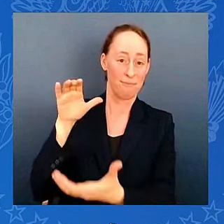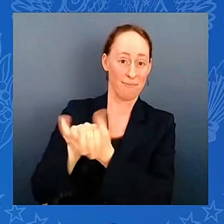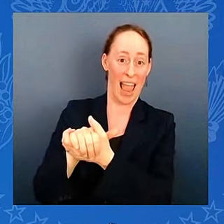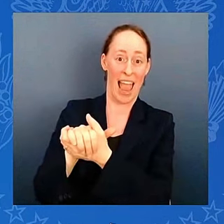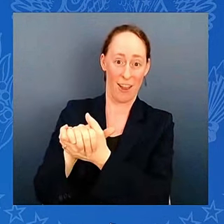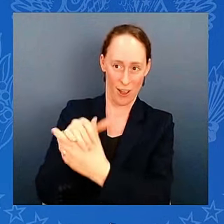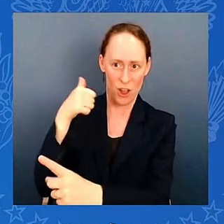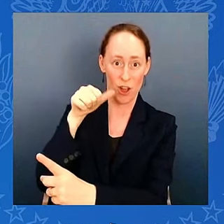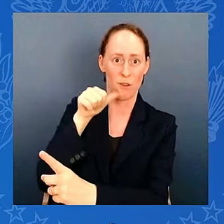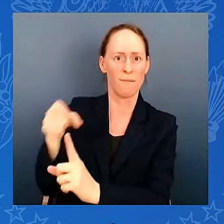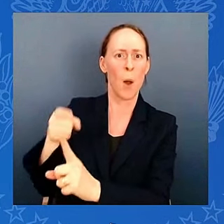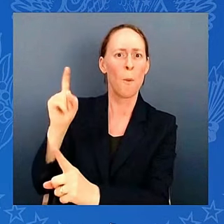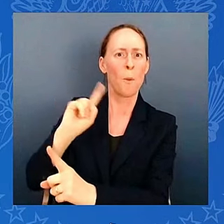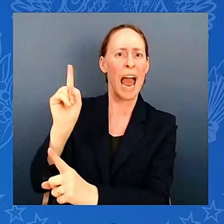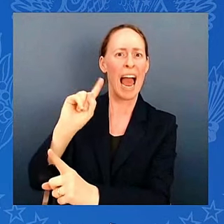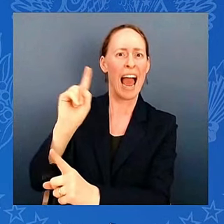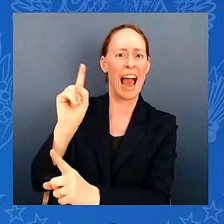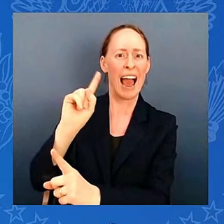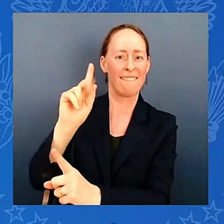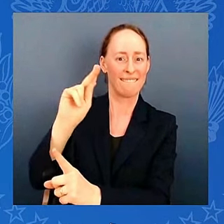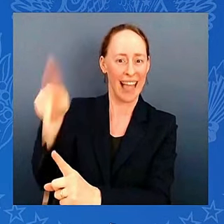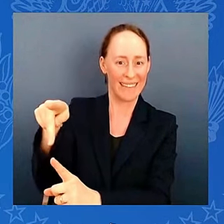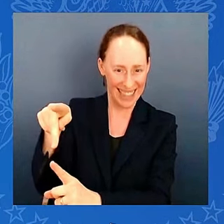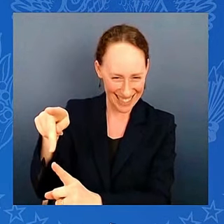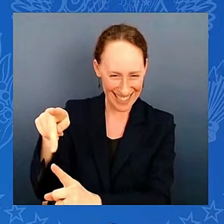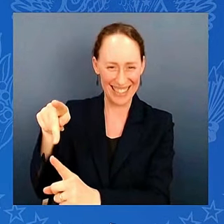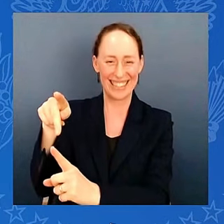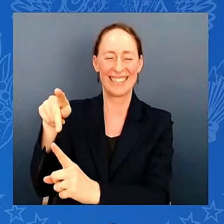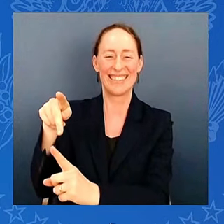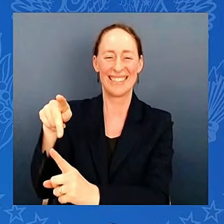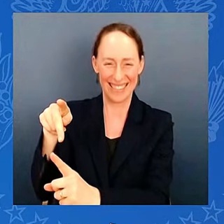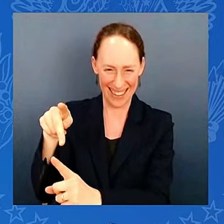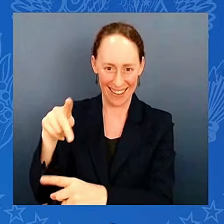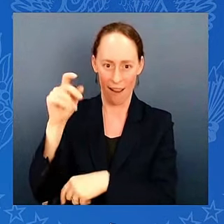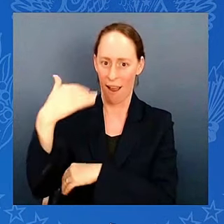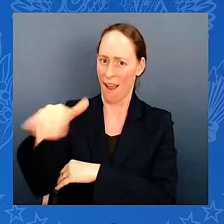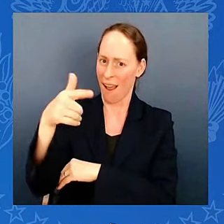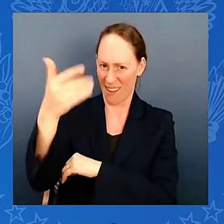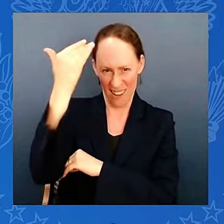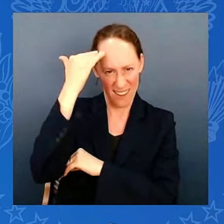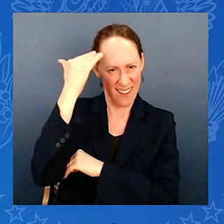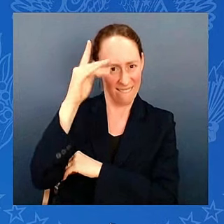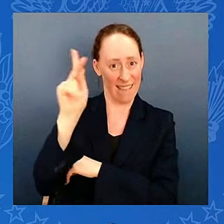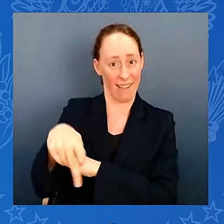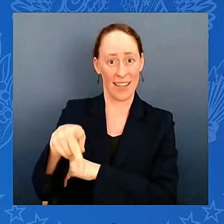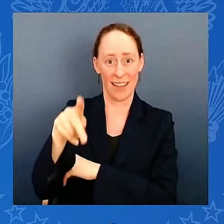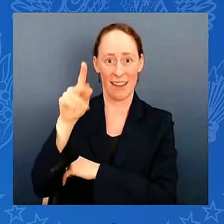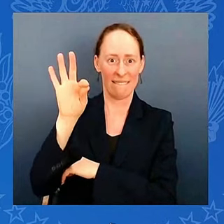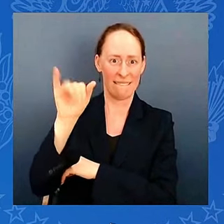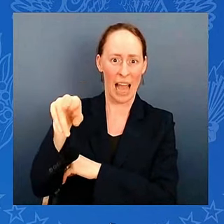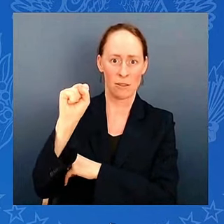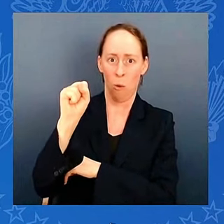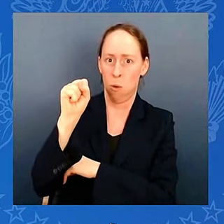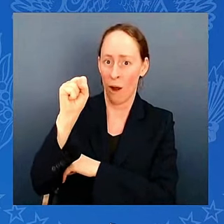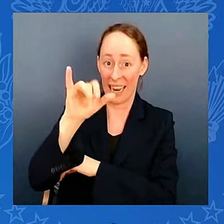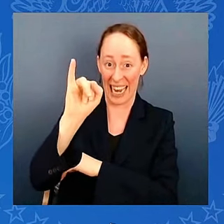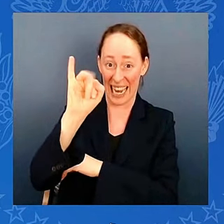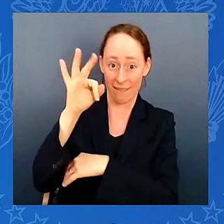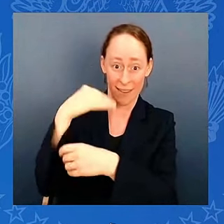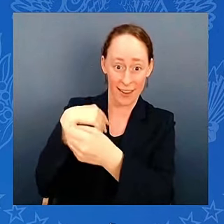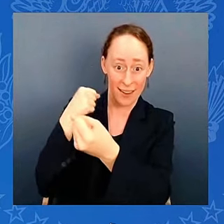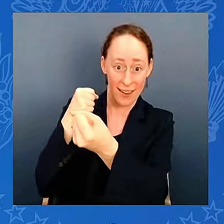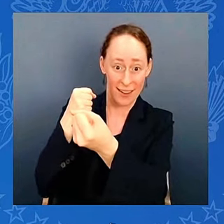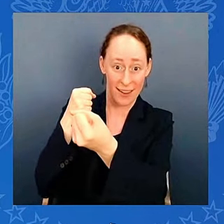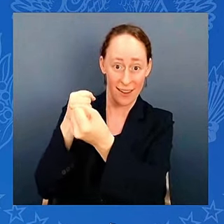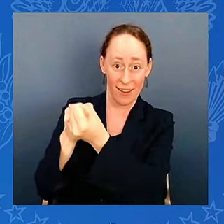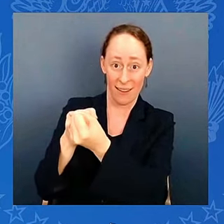Anyway, Philly fans are tough. And if I didn't root for the Phillies, I'd be sleeping alone. But she understands